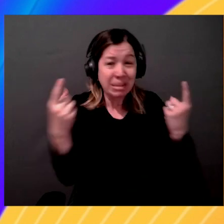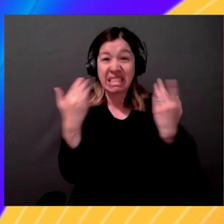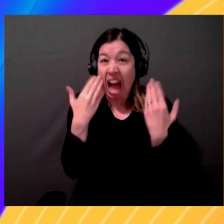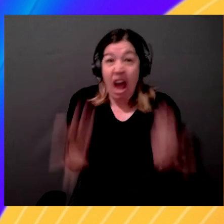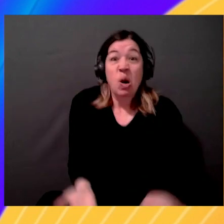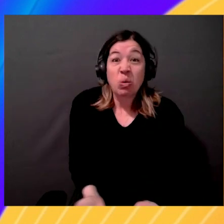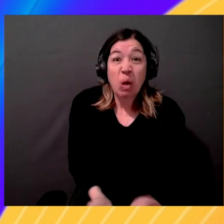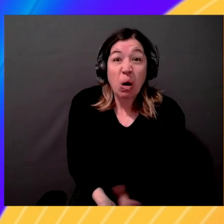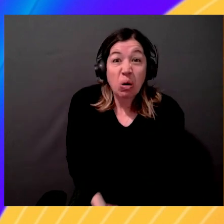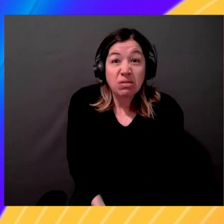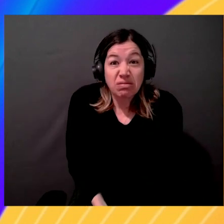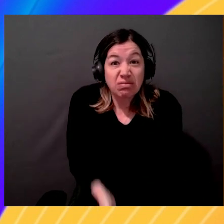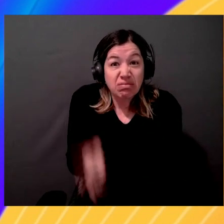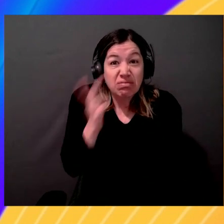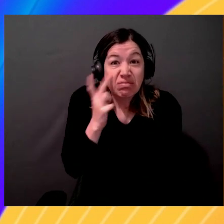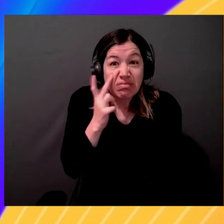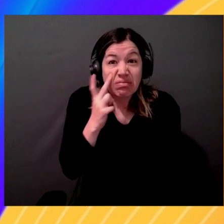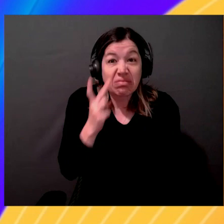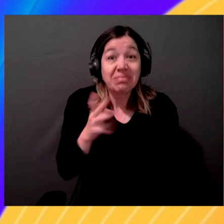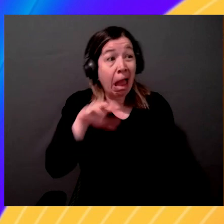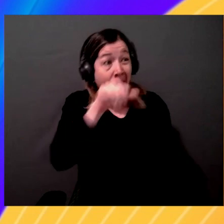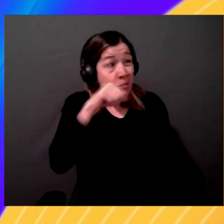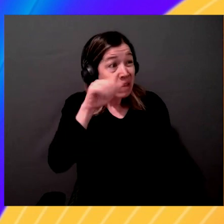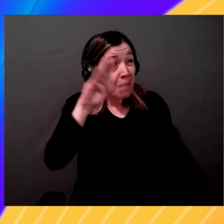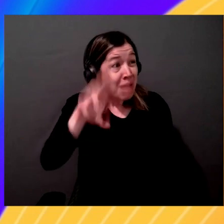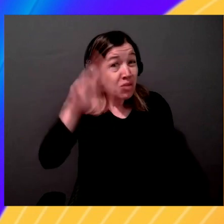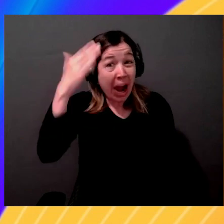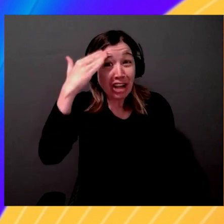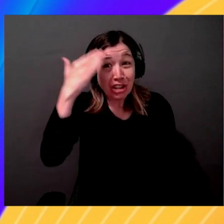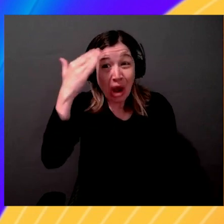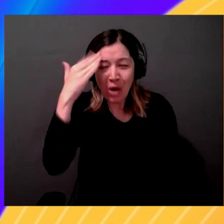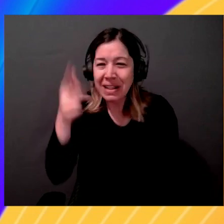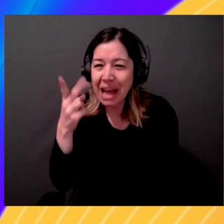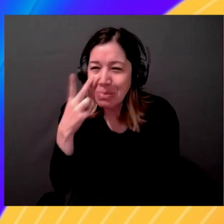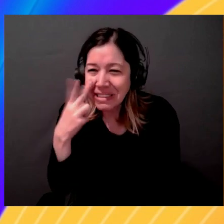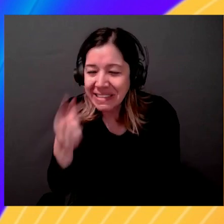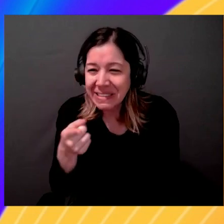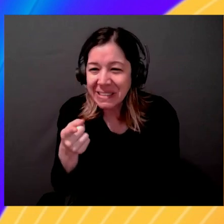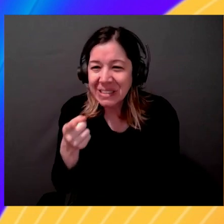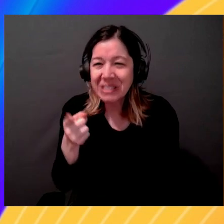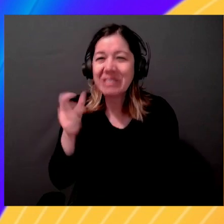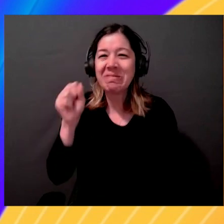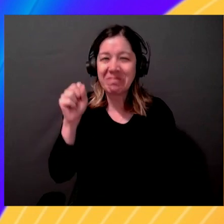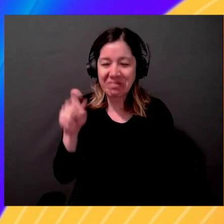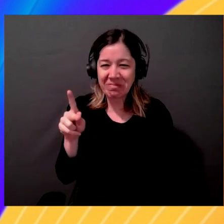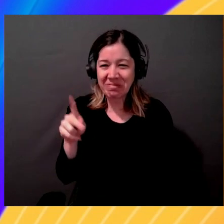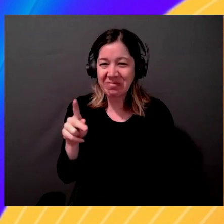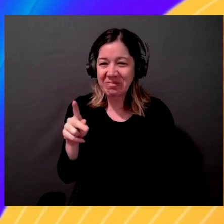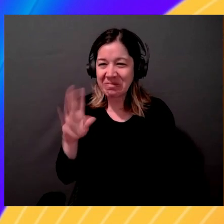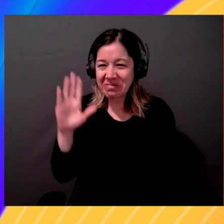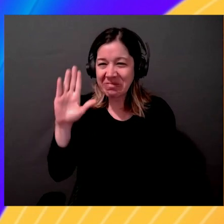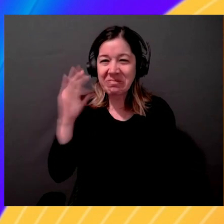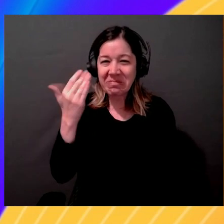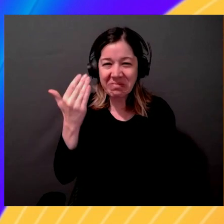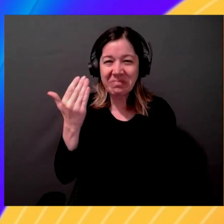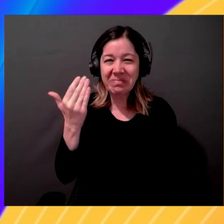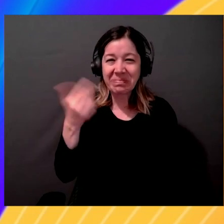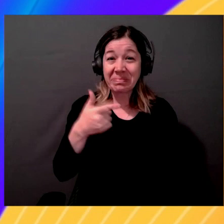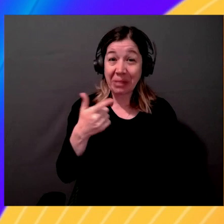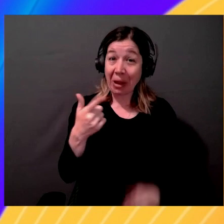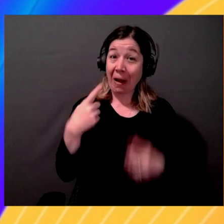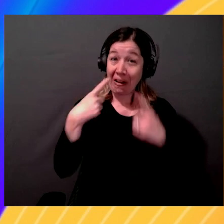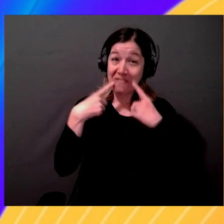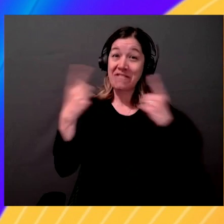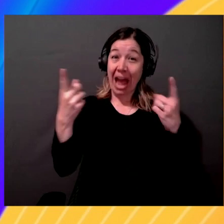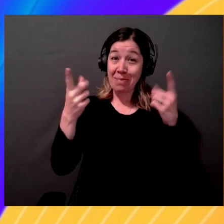Does Amazon rock know? No. I guess it is. Okay, okay. I'm a professional basketball player, apparently. You're almost tall enough. More